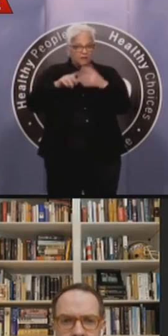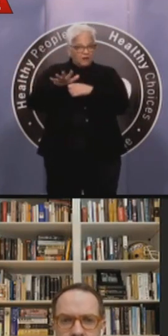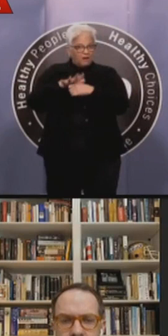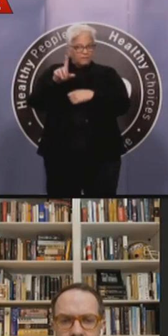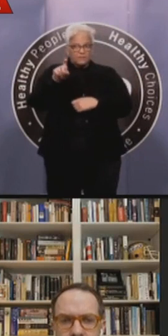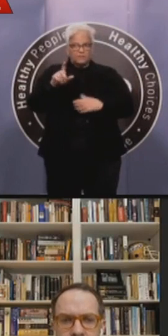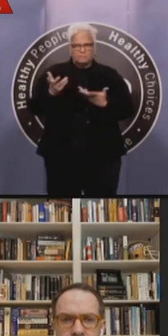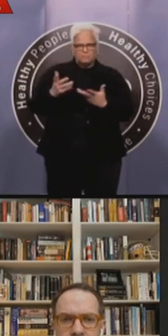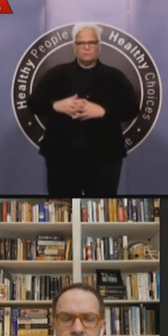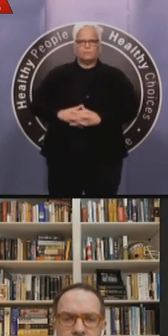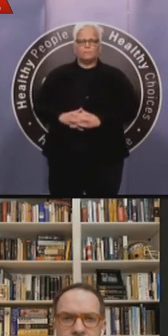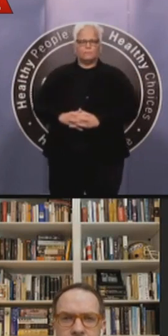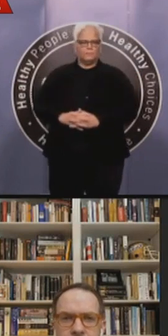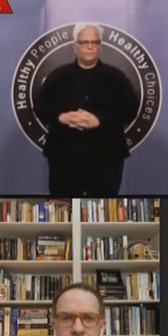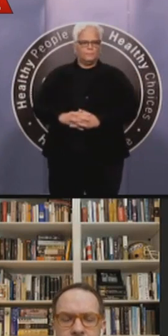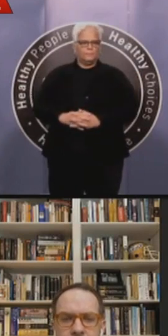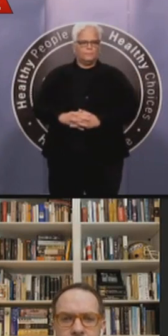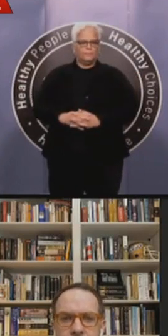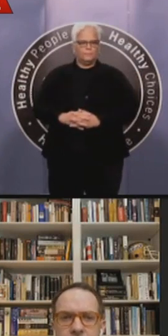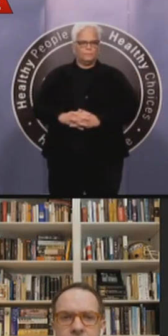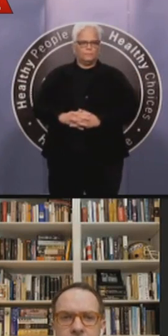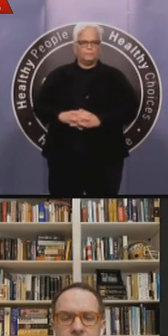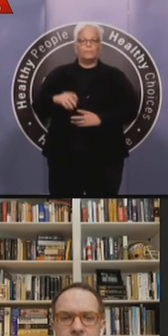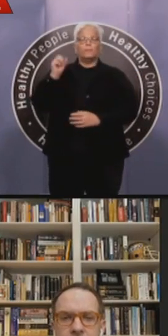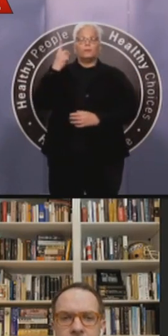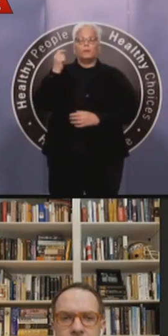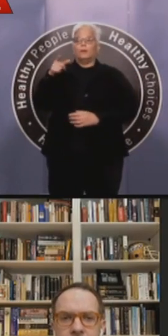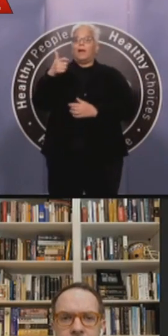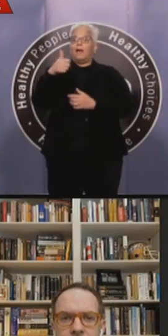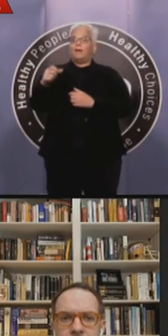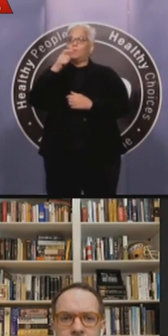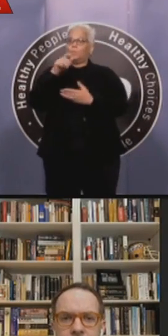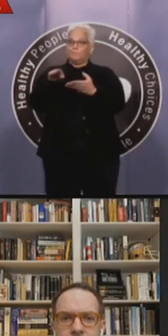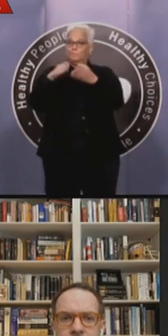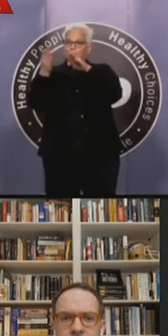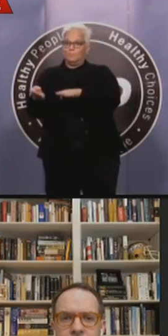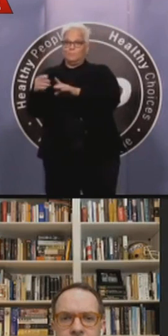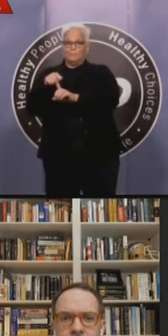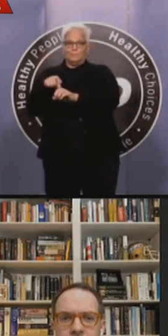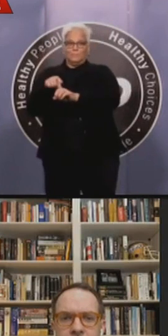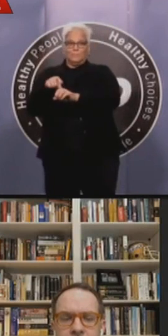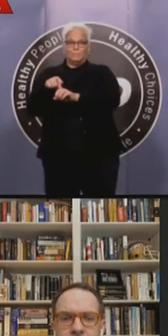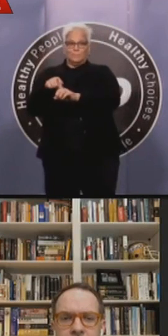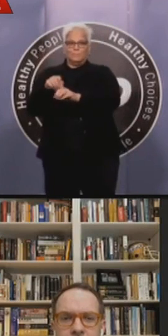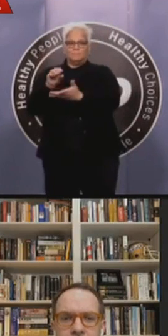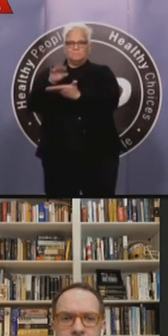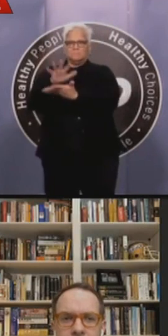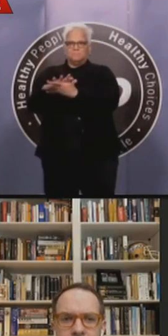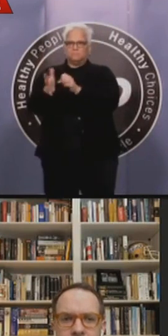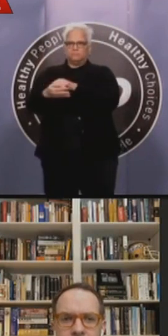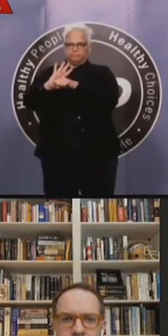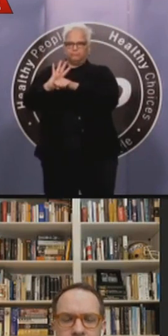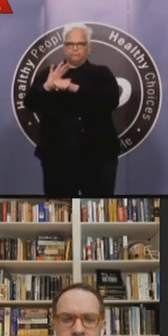regardless of underlying health conditions because it was the COVID that was the final thing that we think put, um, put people in that position.